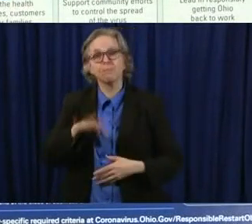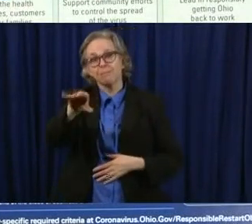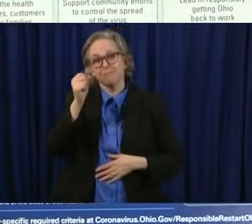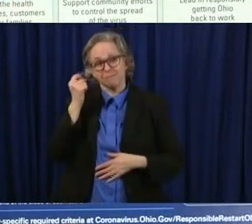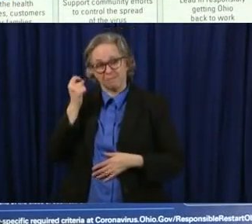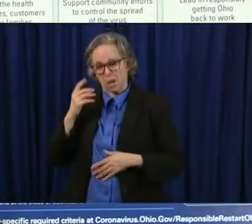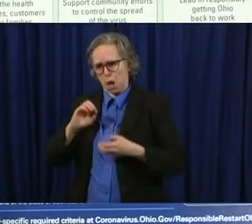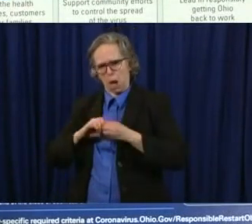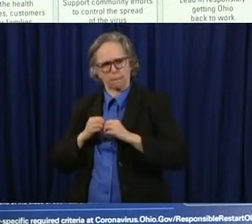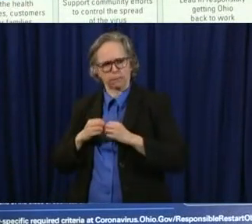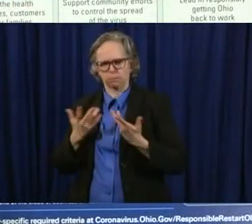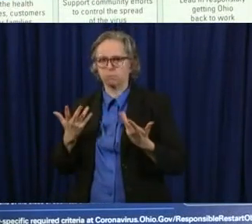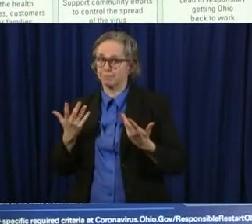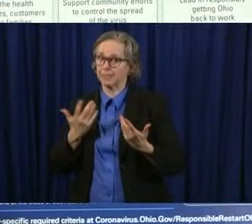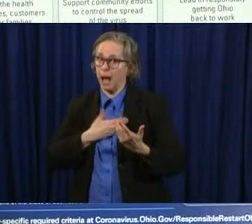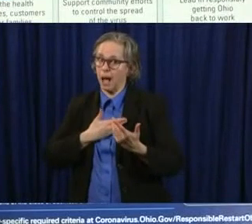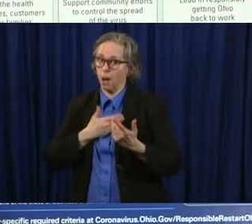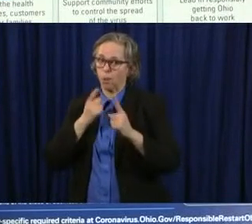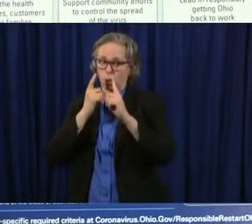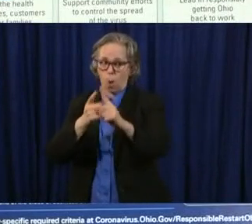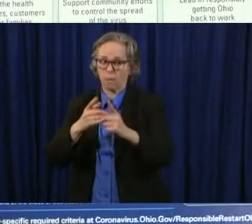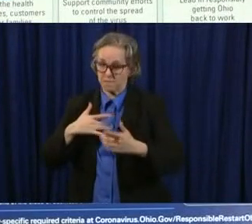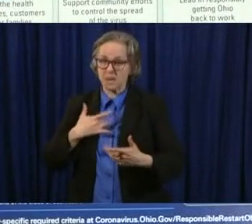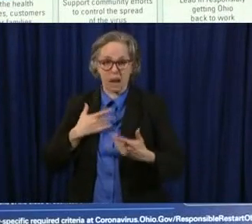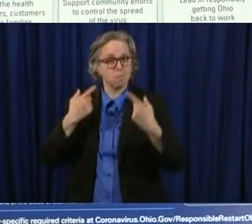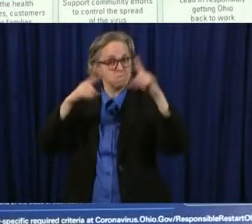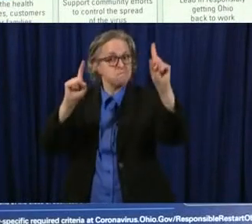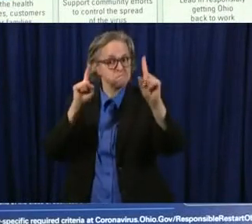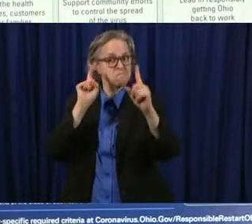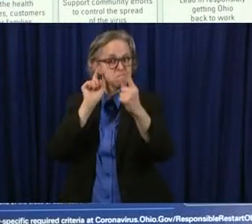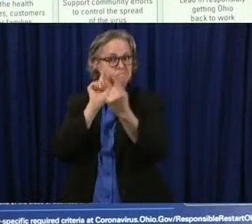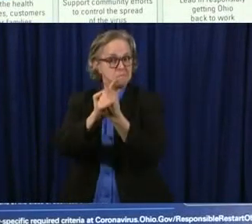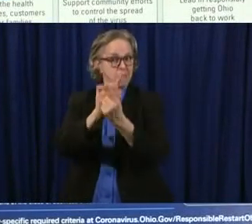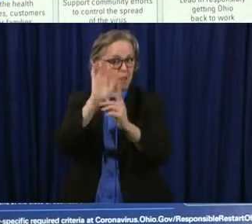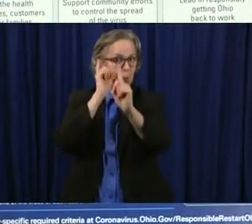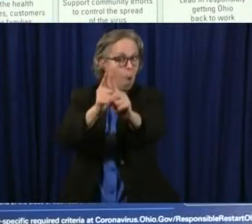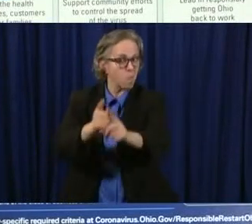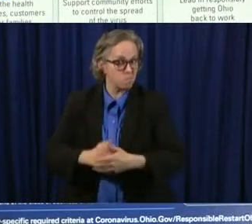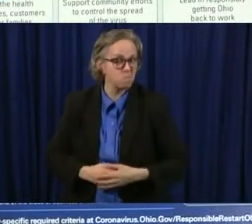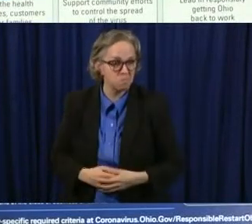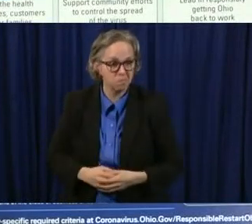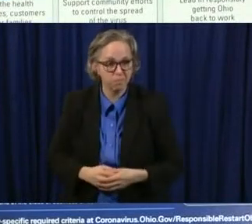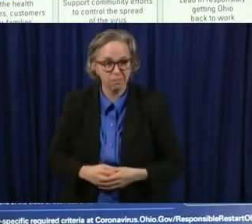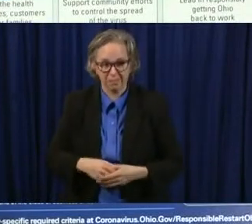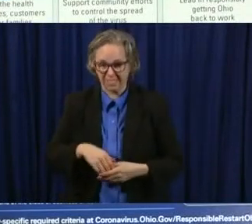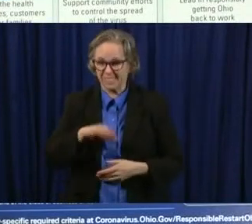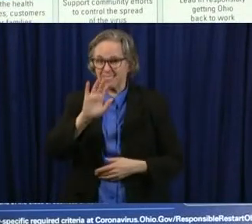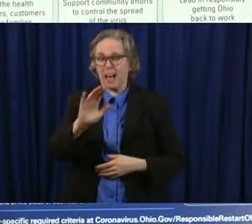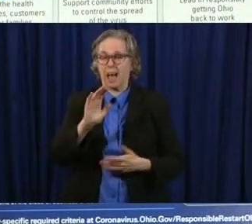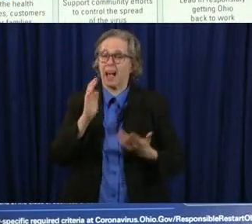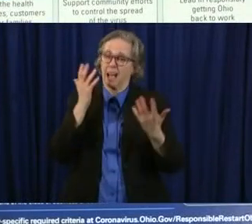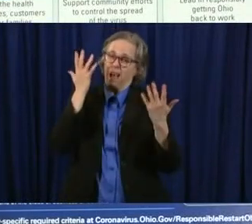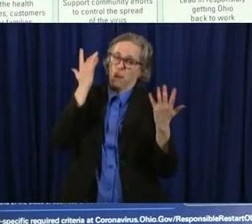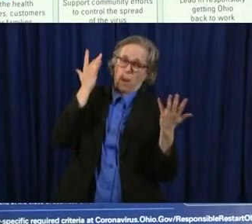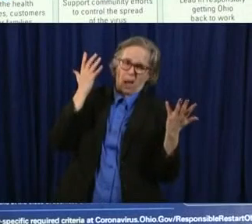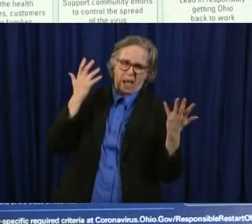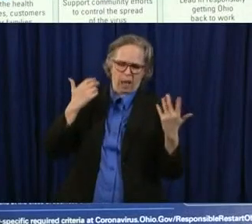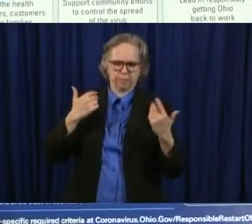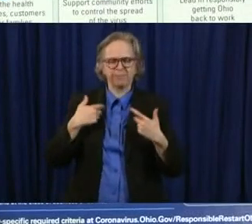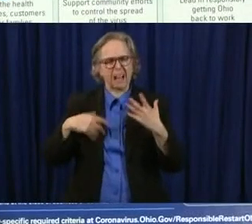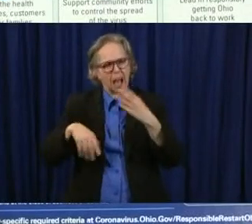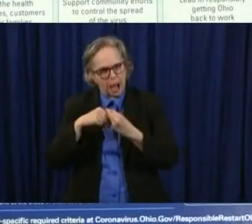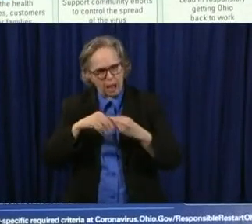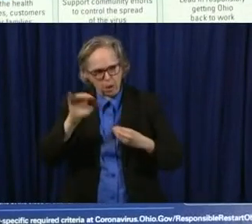think um and we think that that will coincide with what we are able to do in regard to tracing